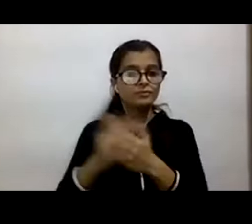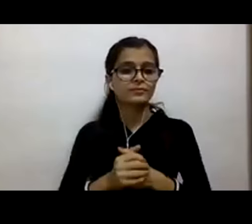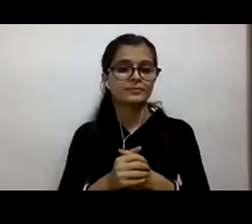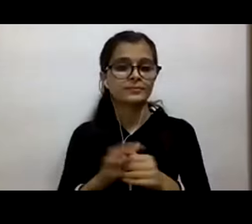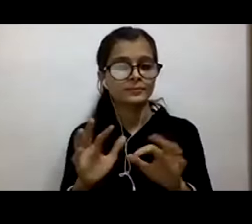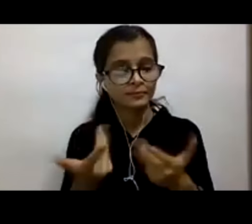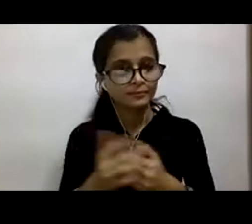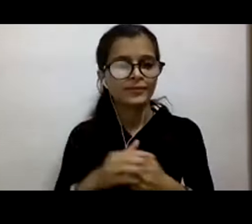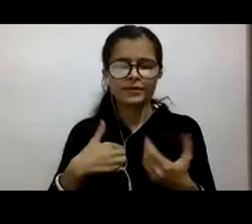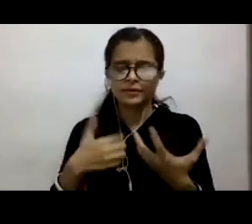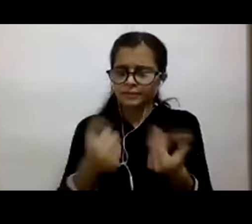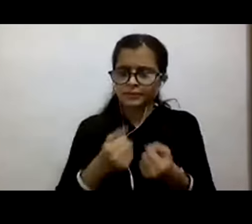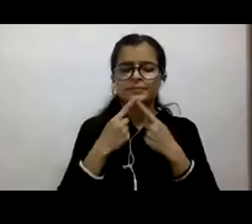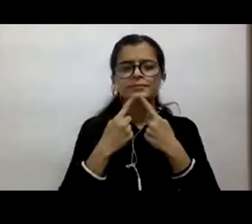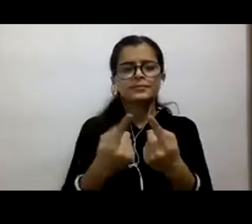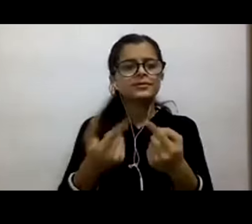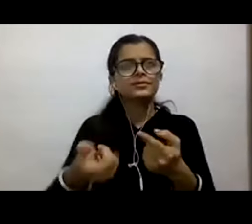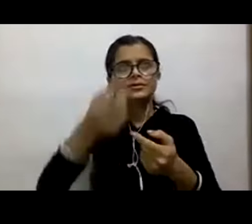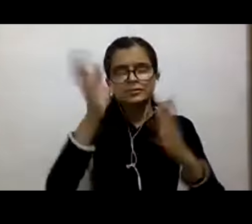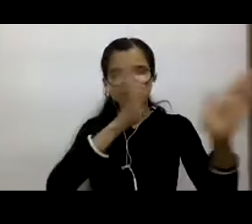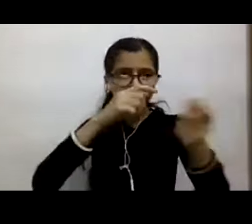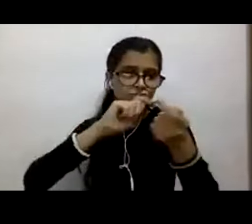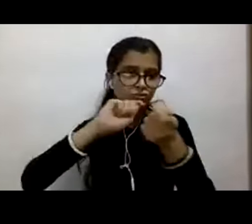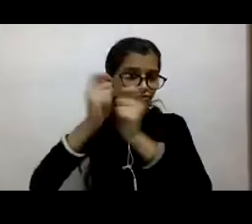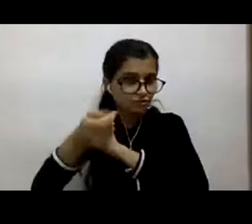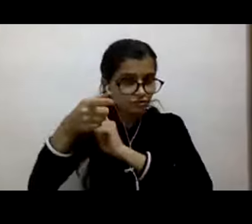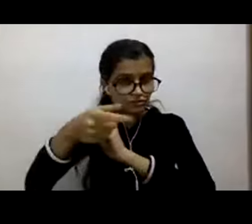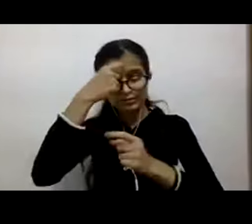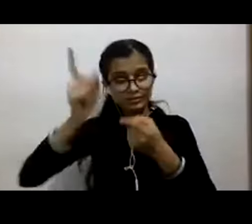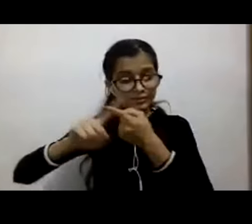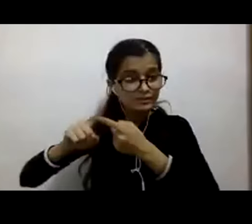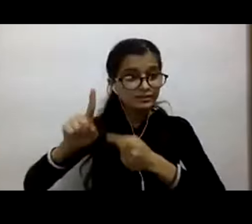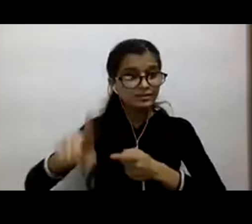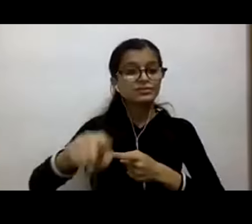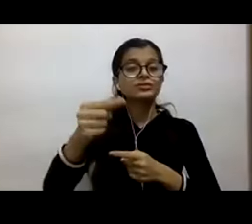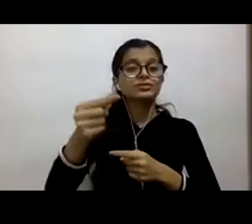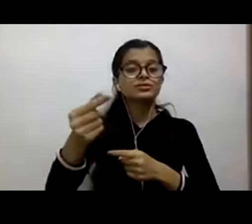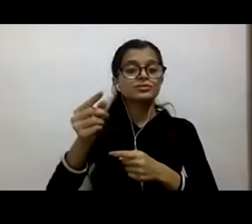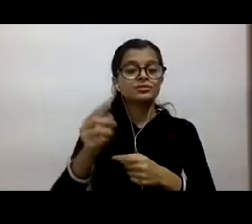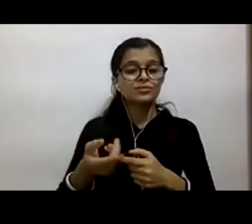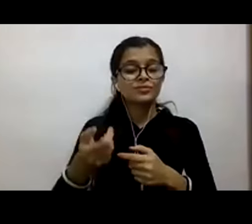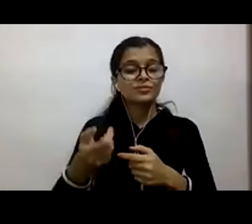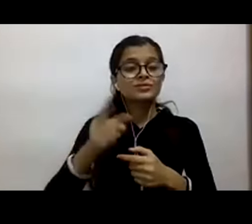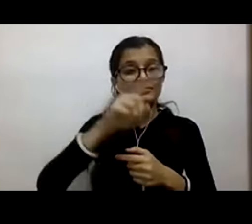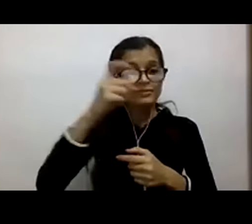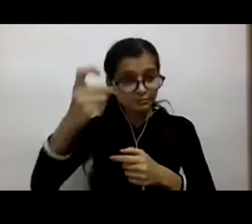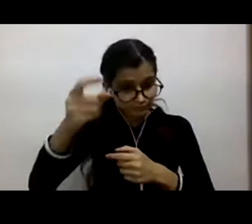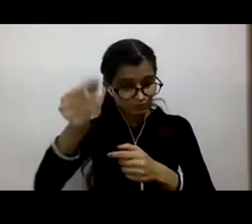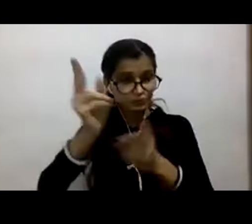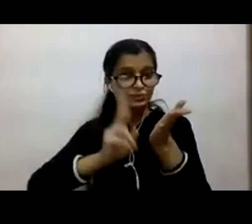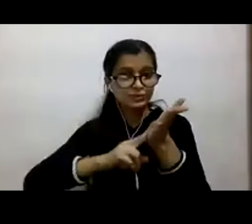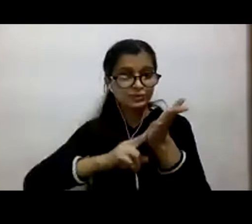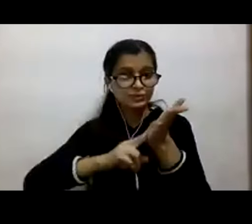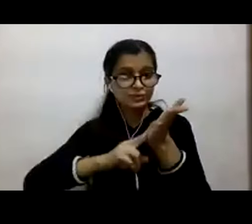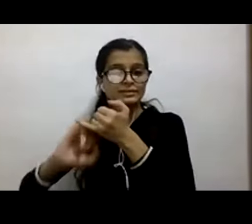And I would say the issue of climate change is connected with all the 17 of the UN SDGs. Before I became an